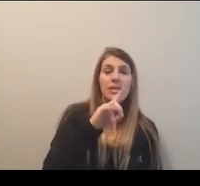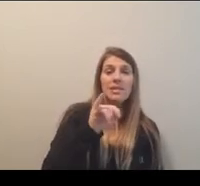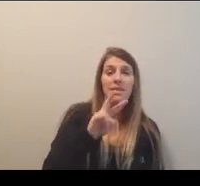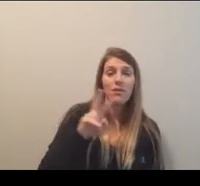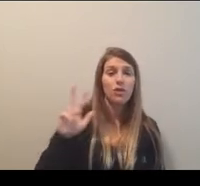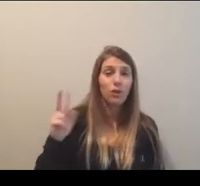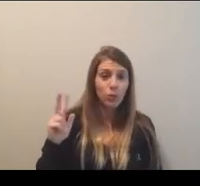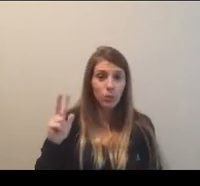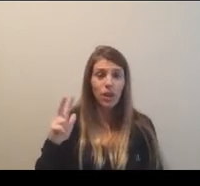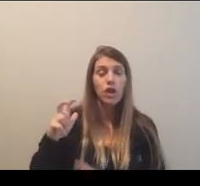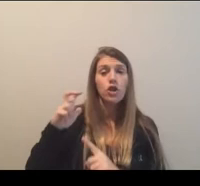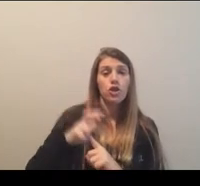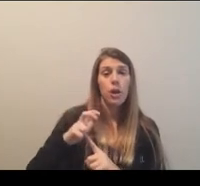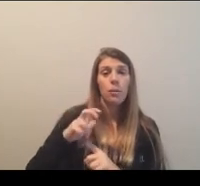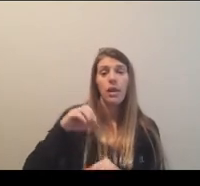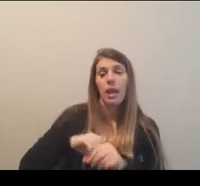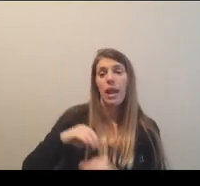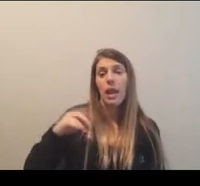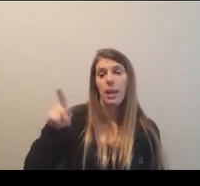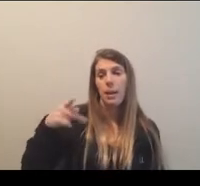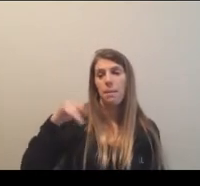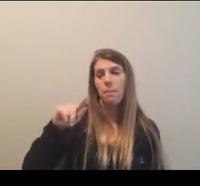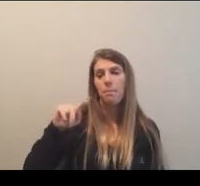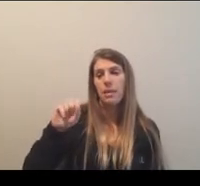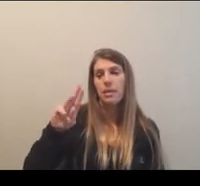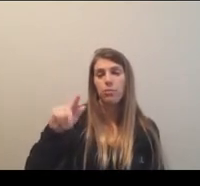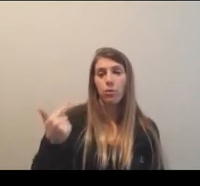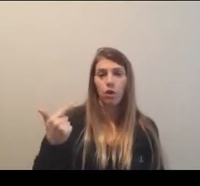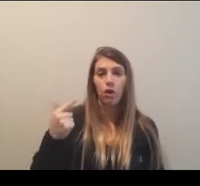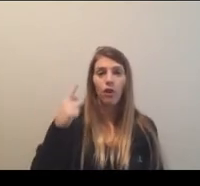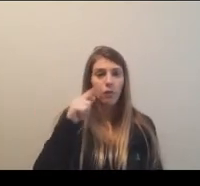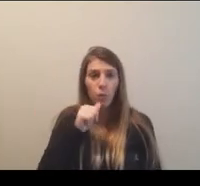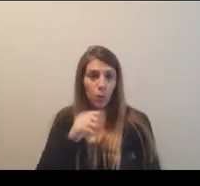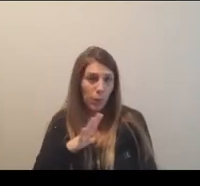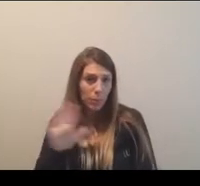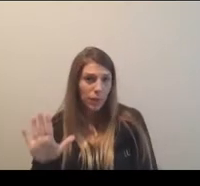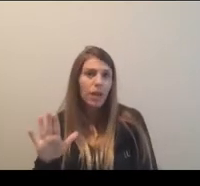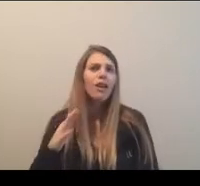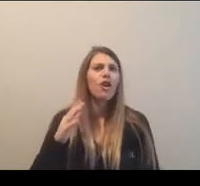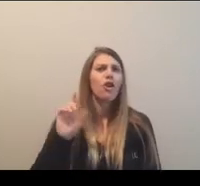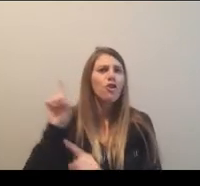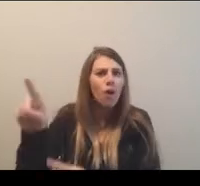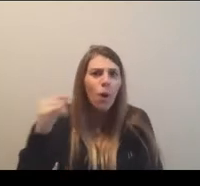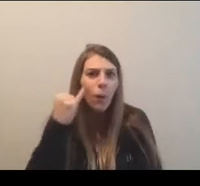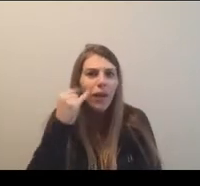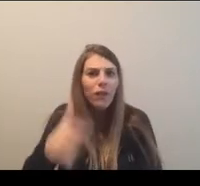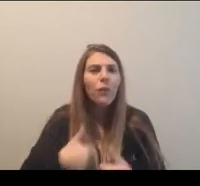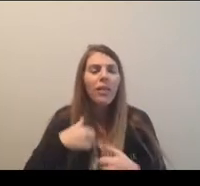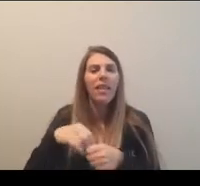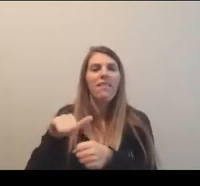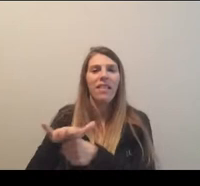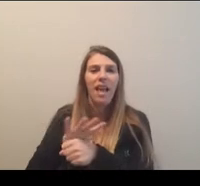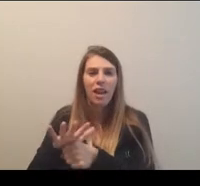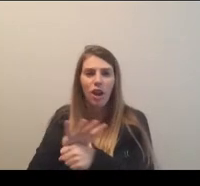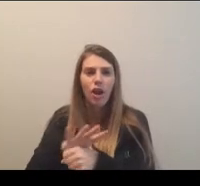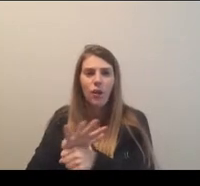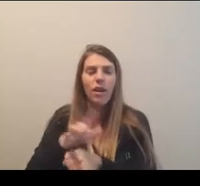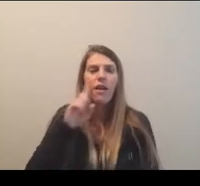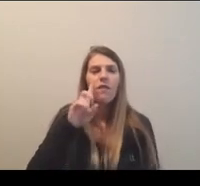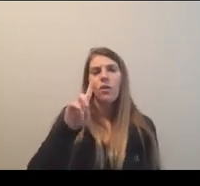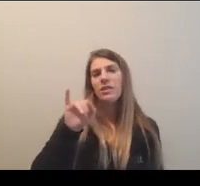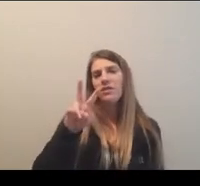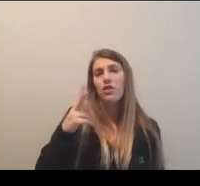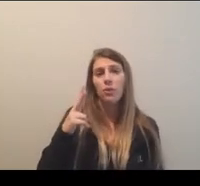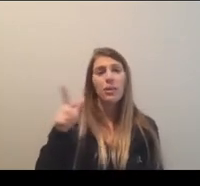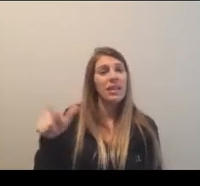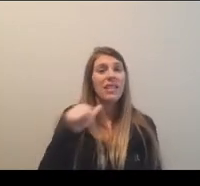championship is in Pittsburgh this year for women. Um, please go. If you're in the area, both men's and women's division three, they have not